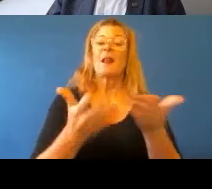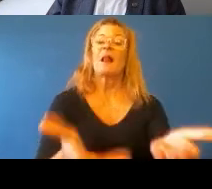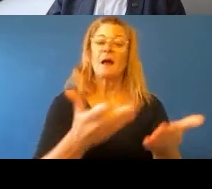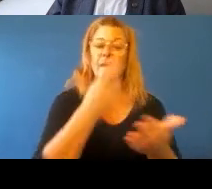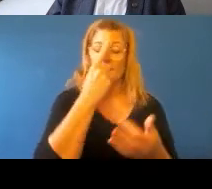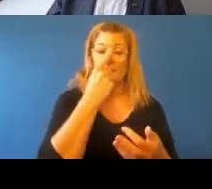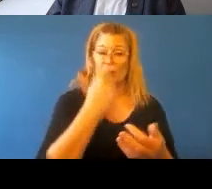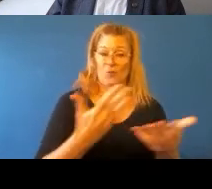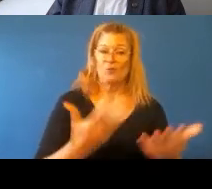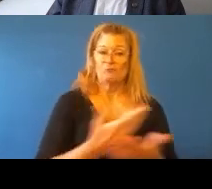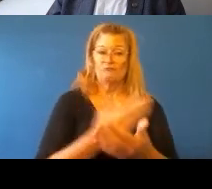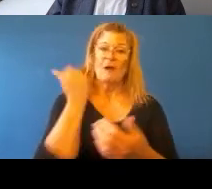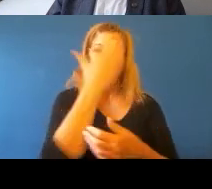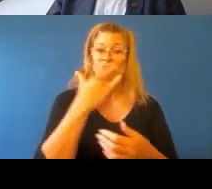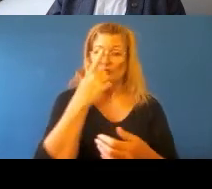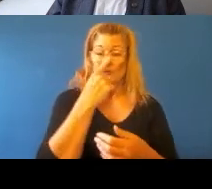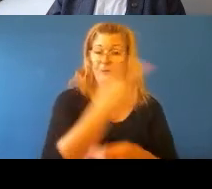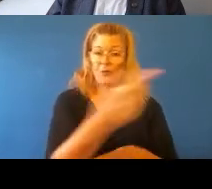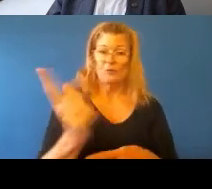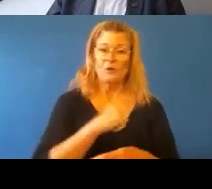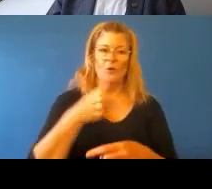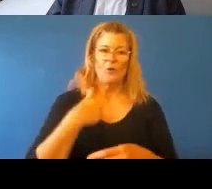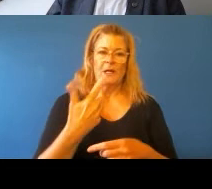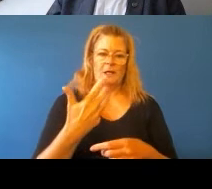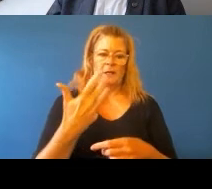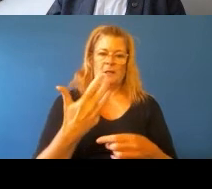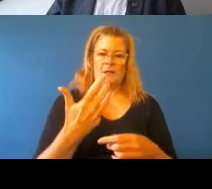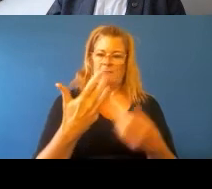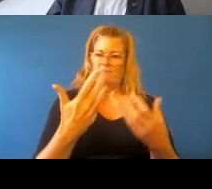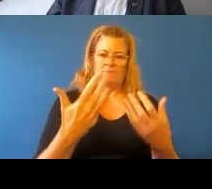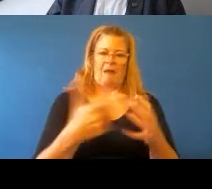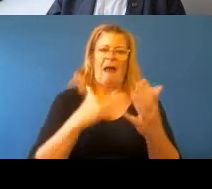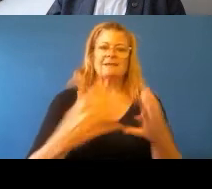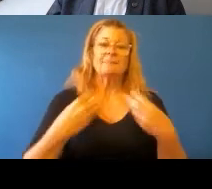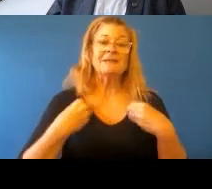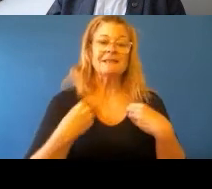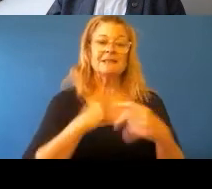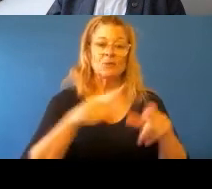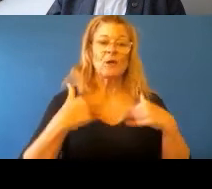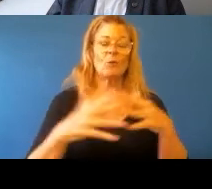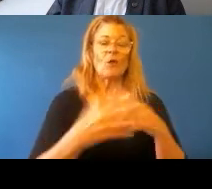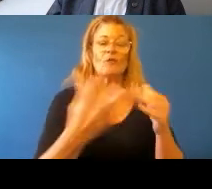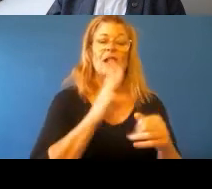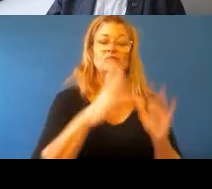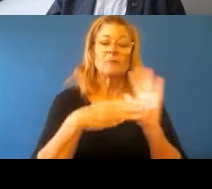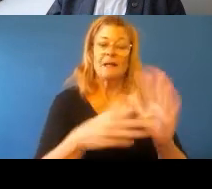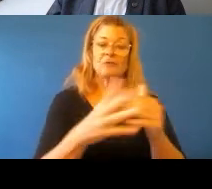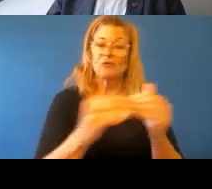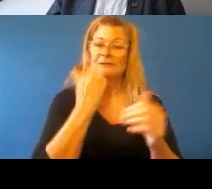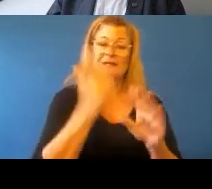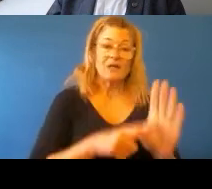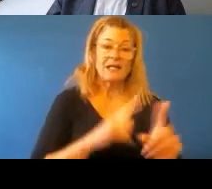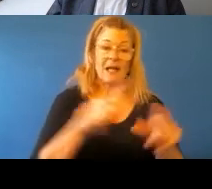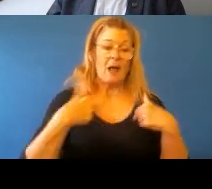in resourcing at the moment. We're a $300 million-a-year business. And we're working with traditional owners that